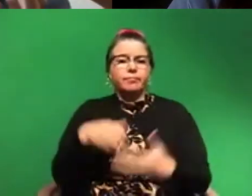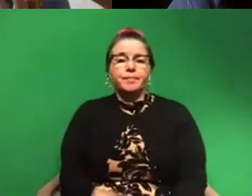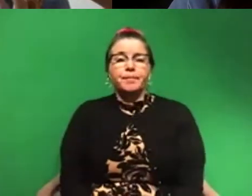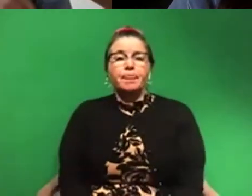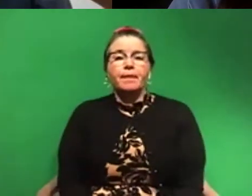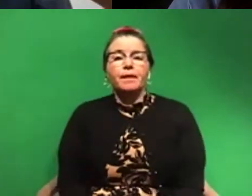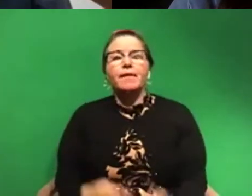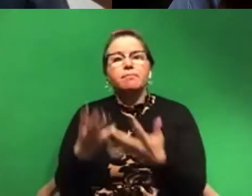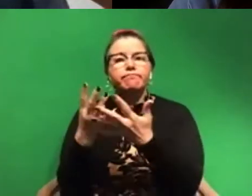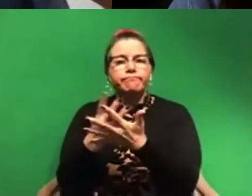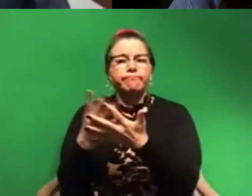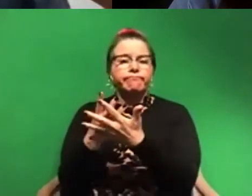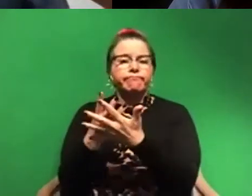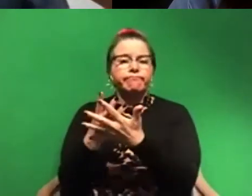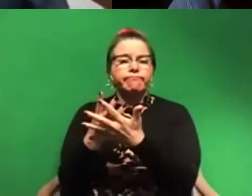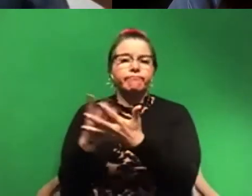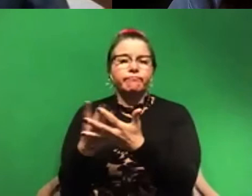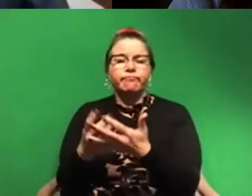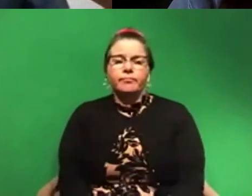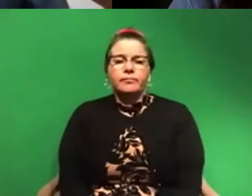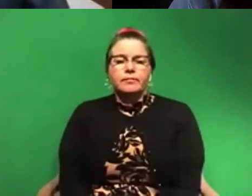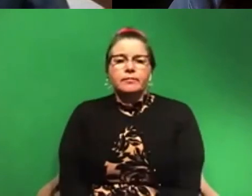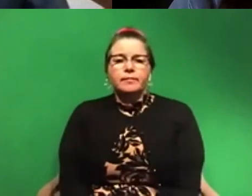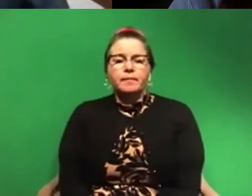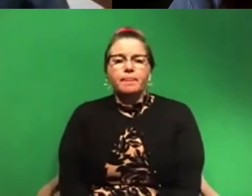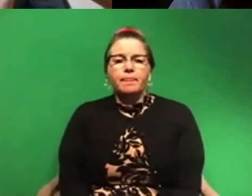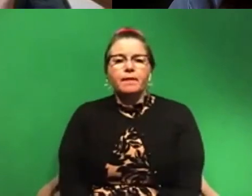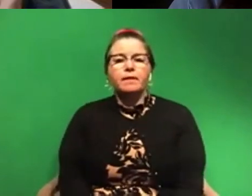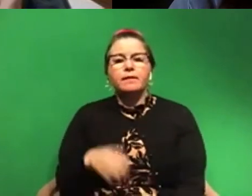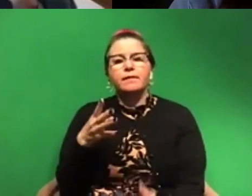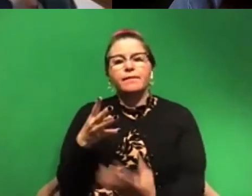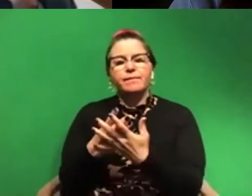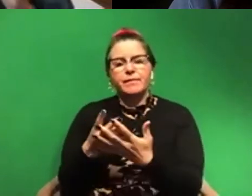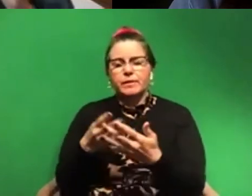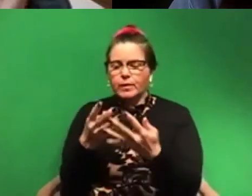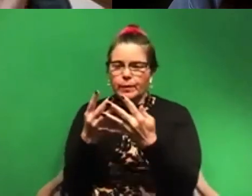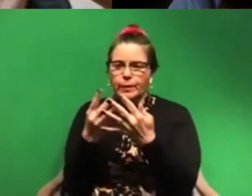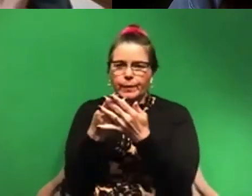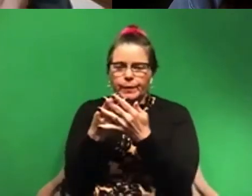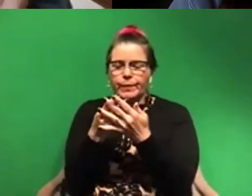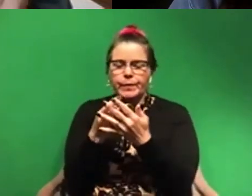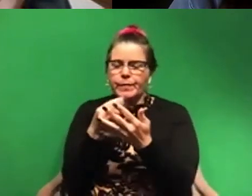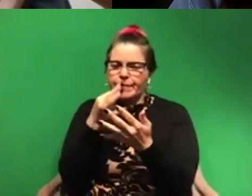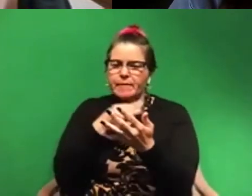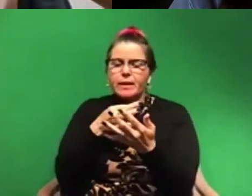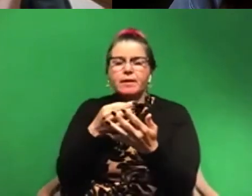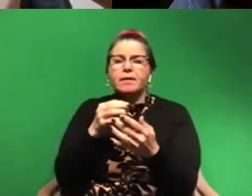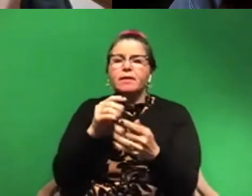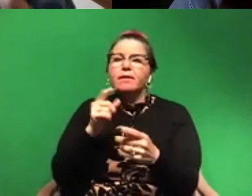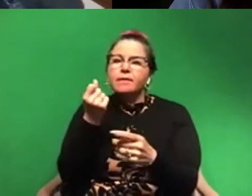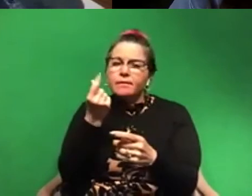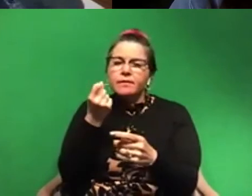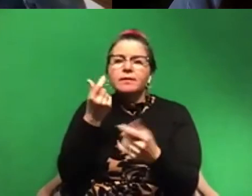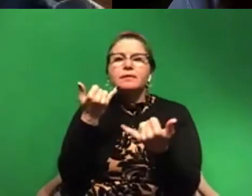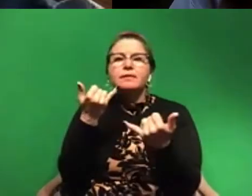and we filter it on filters that are pretty fine mesh, but not so fine that they would actually trap